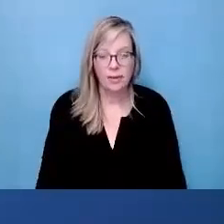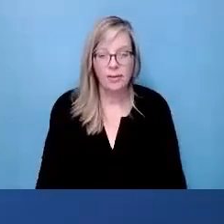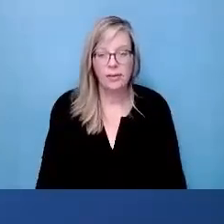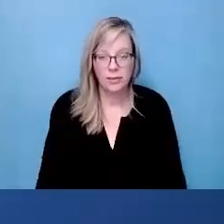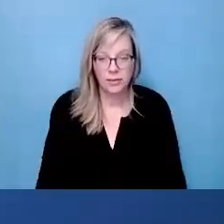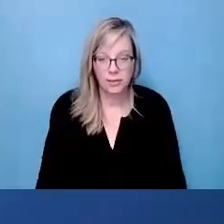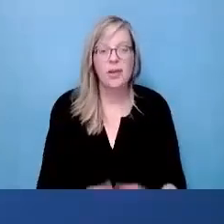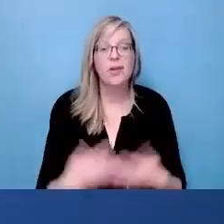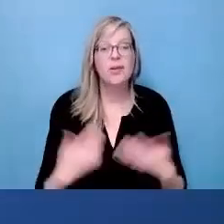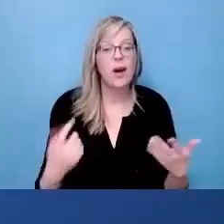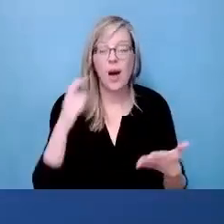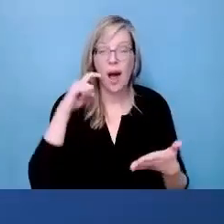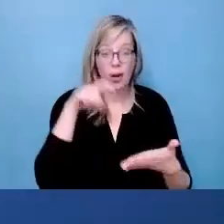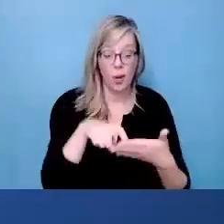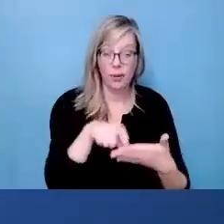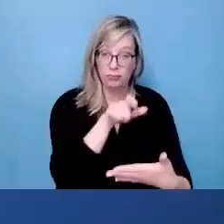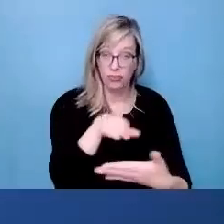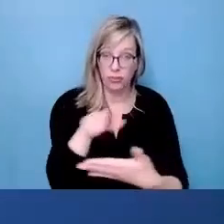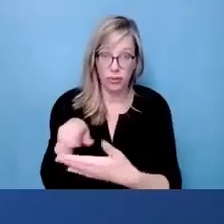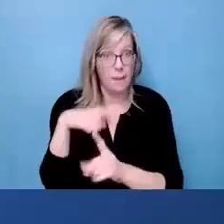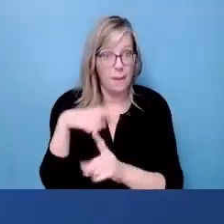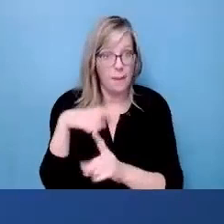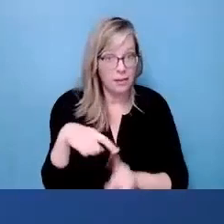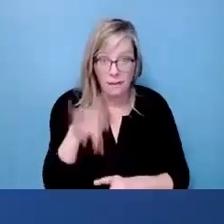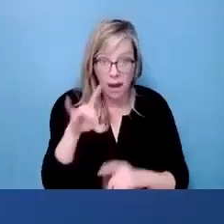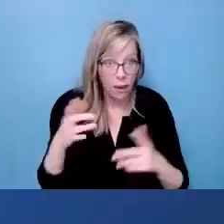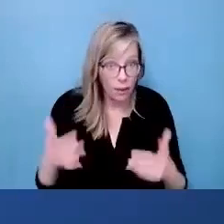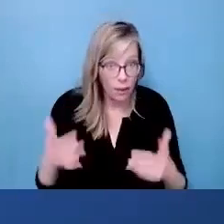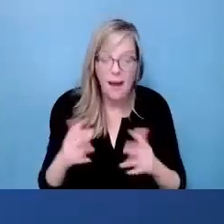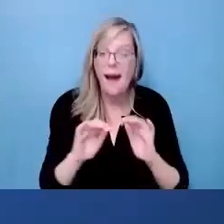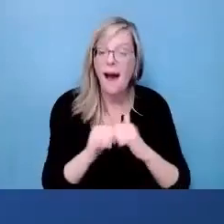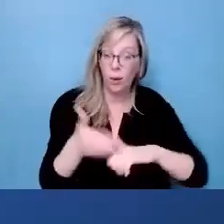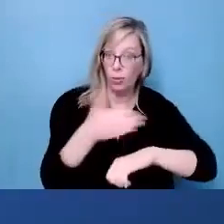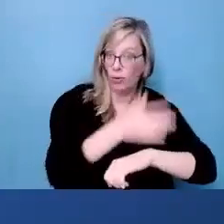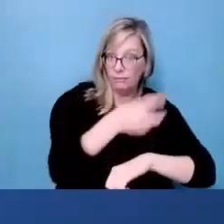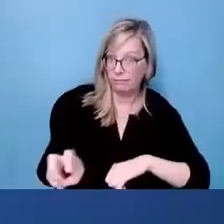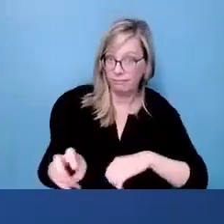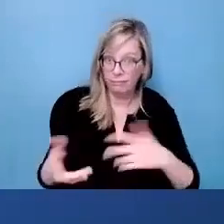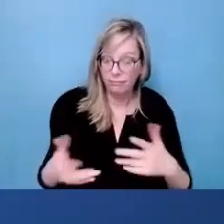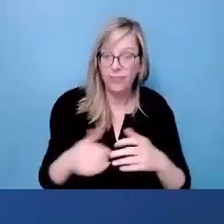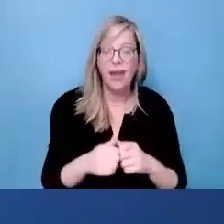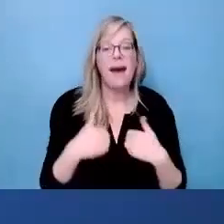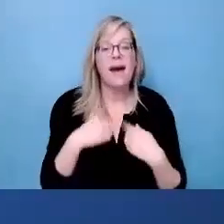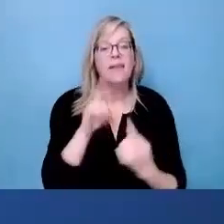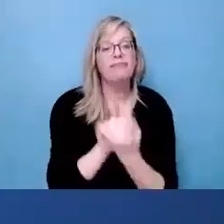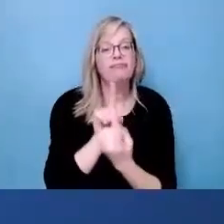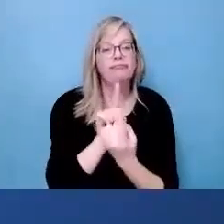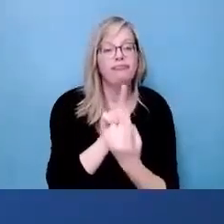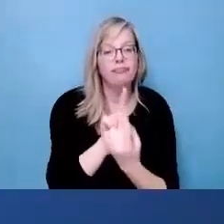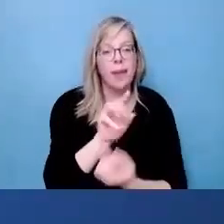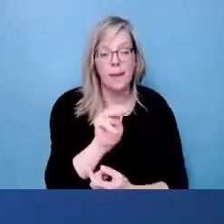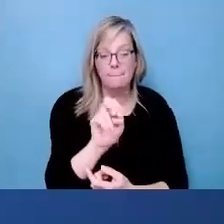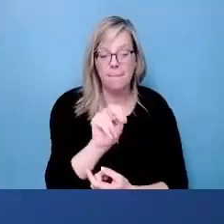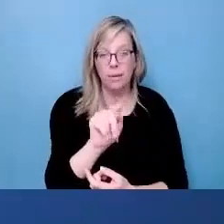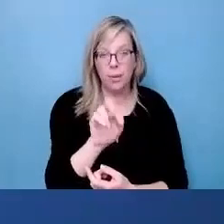So some promising things we found in the literature in improving transition from school to work where things like mentorship programs